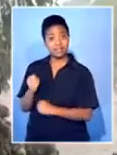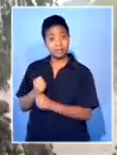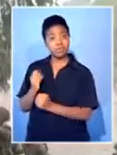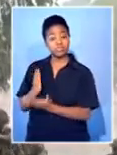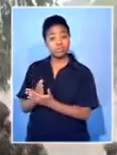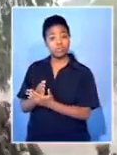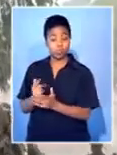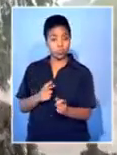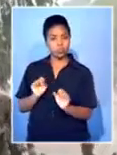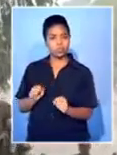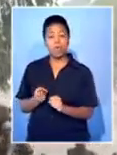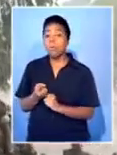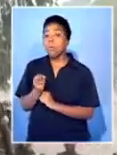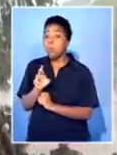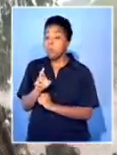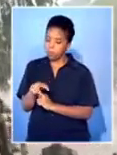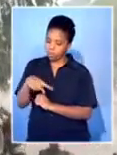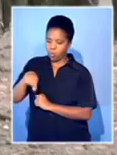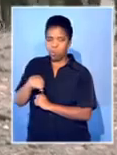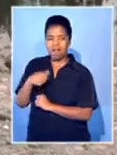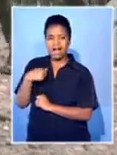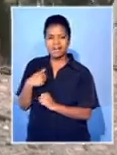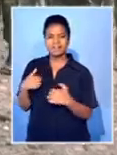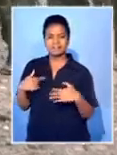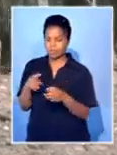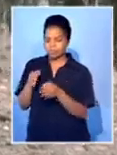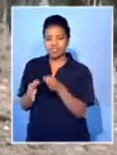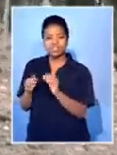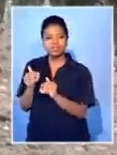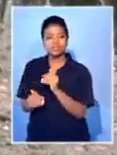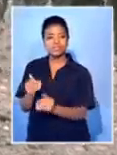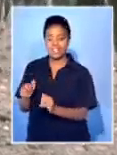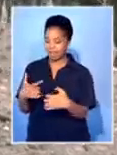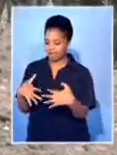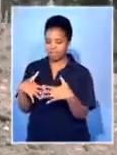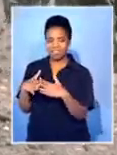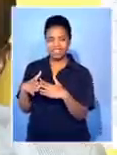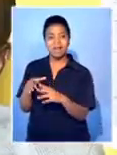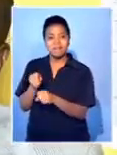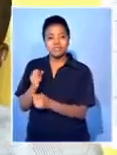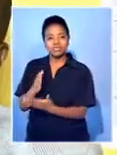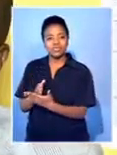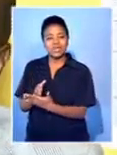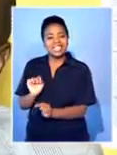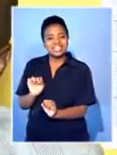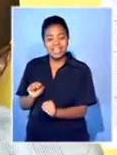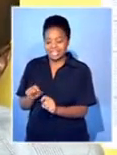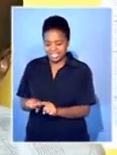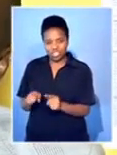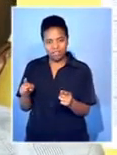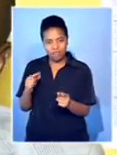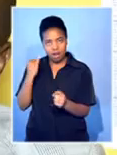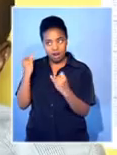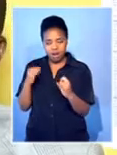a rebellion, or he has to begin a process of political integration and accommodation that can allow the different